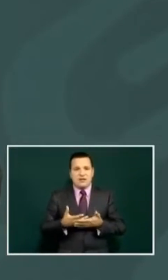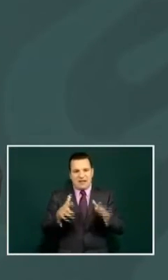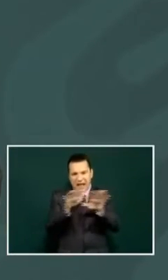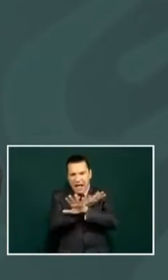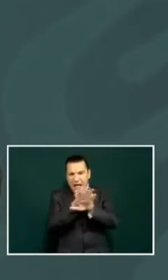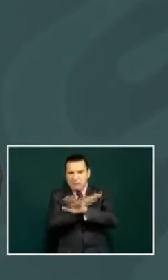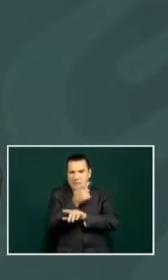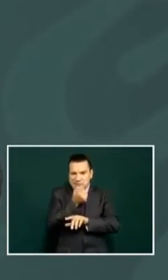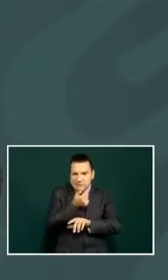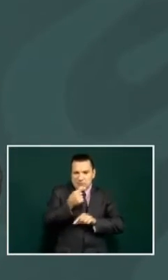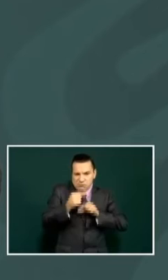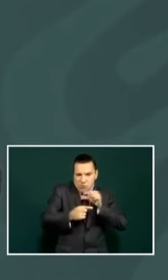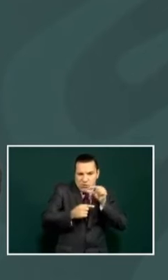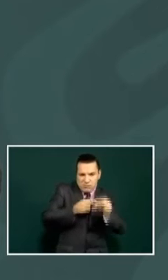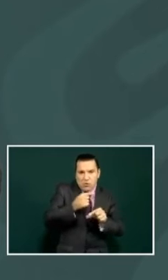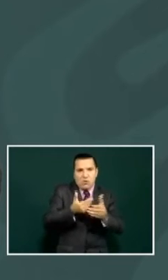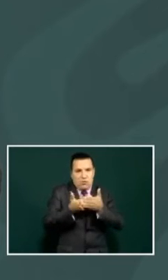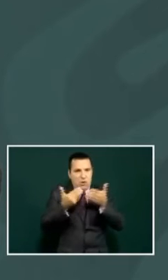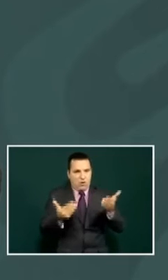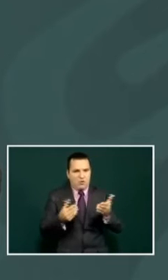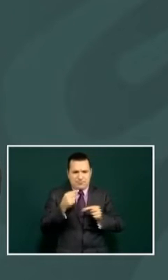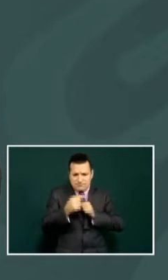that is taking place